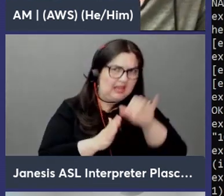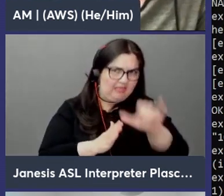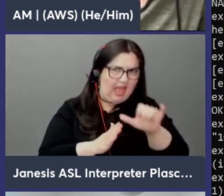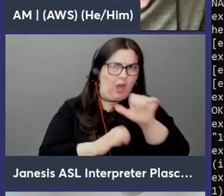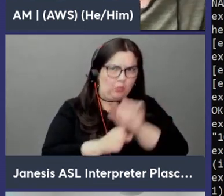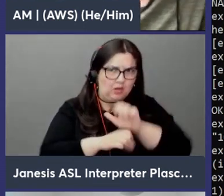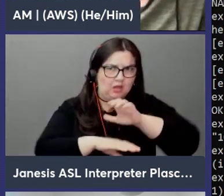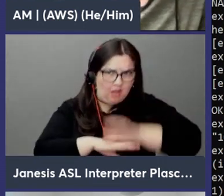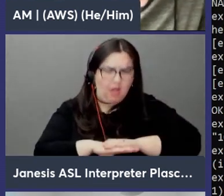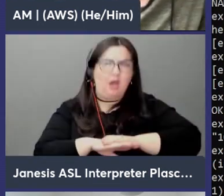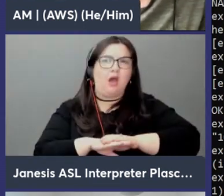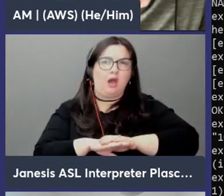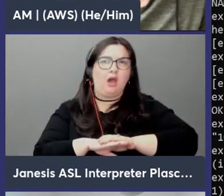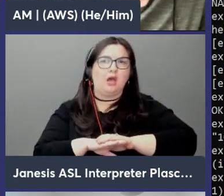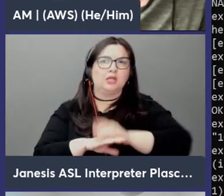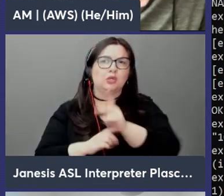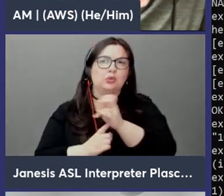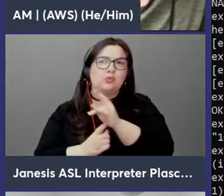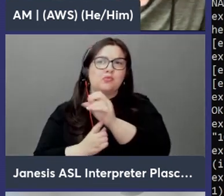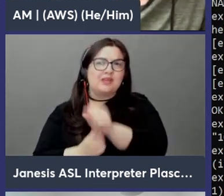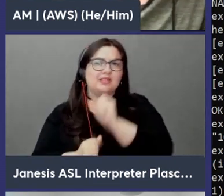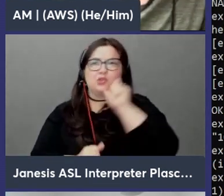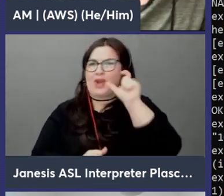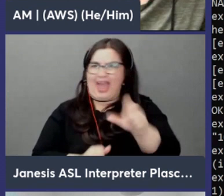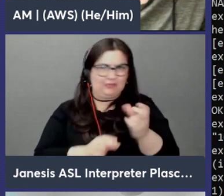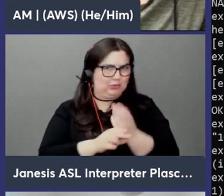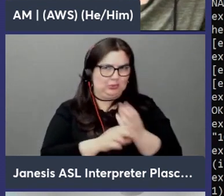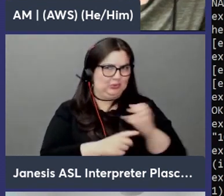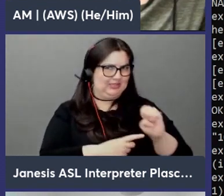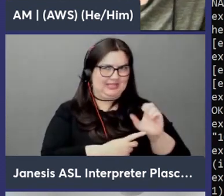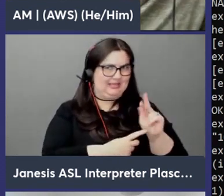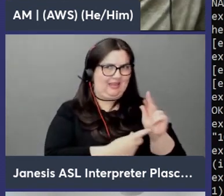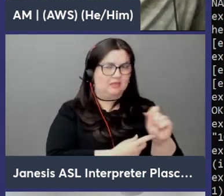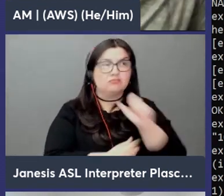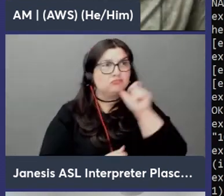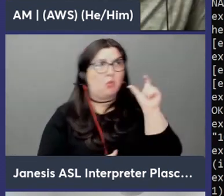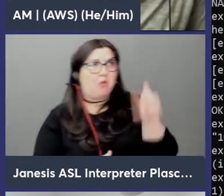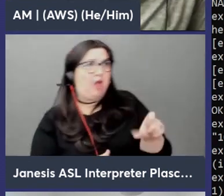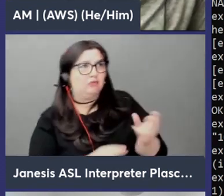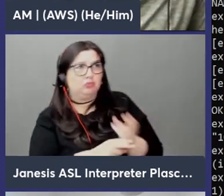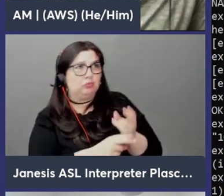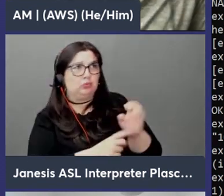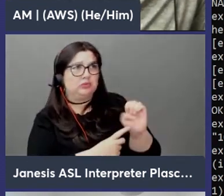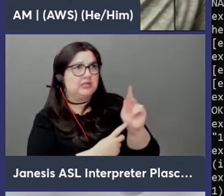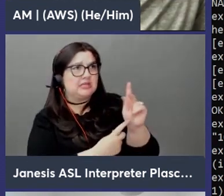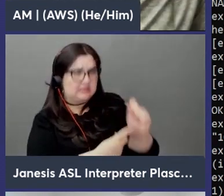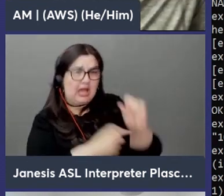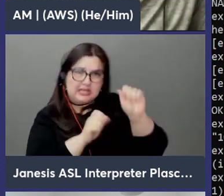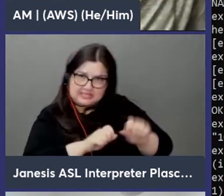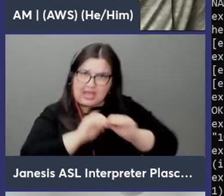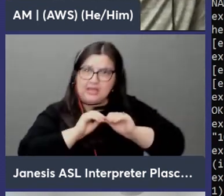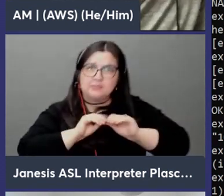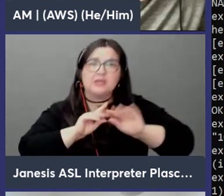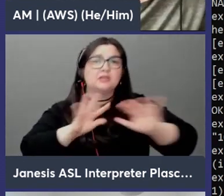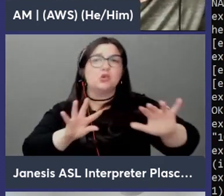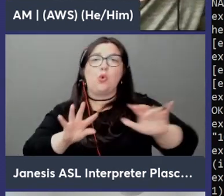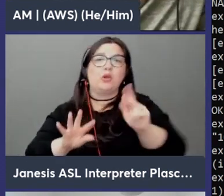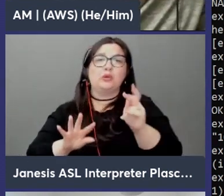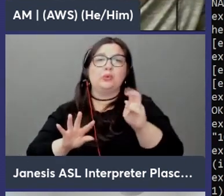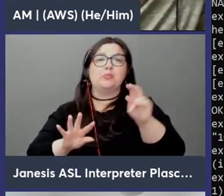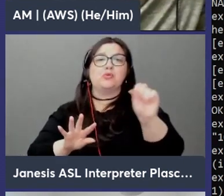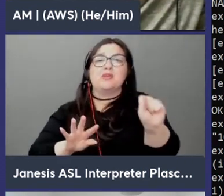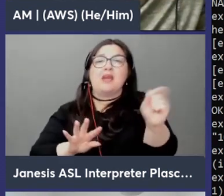you don't have to be using eks right no you don't have to be using eks you can you can you can be deploying kubernetes whatever you want